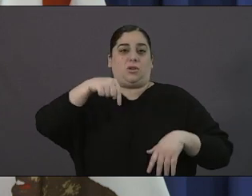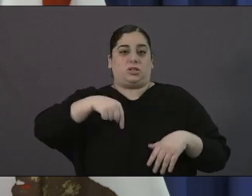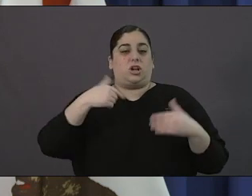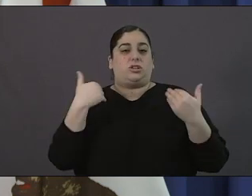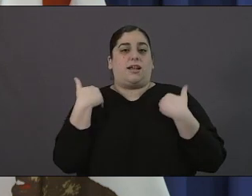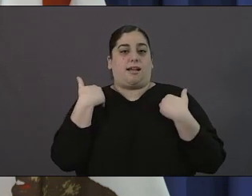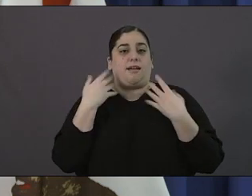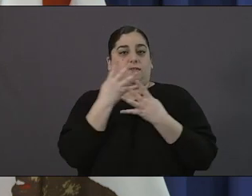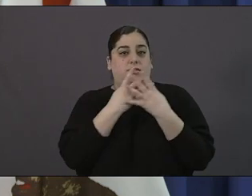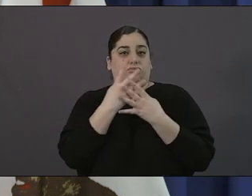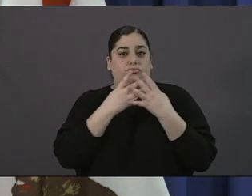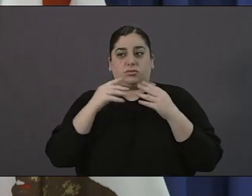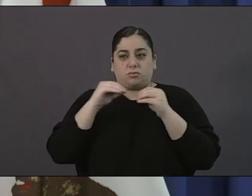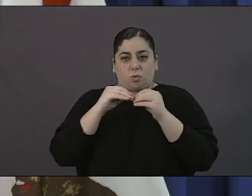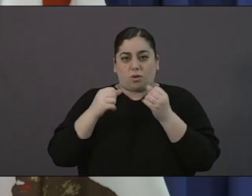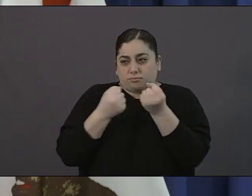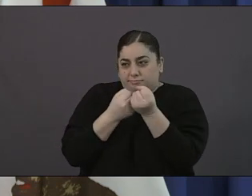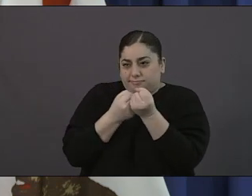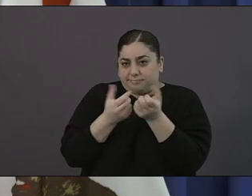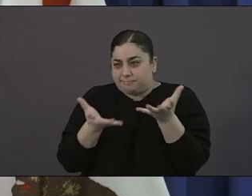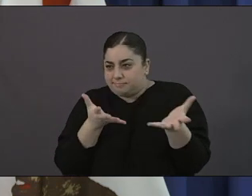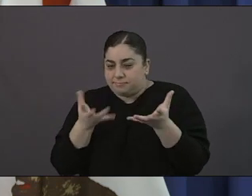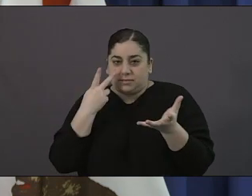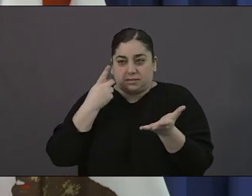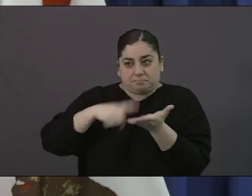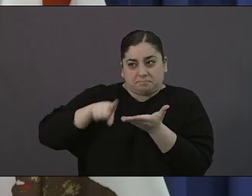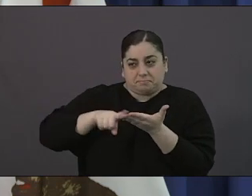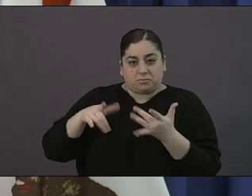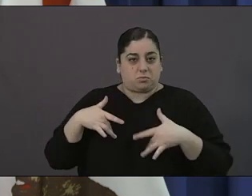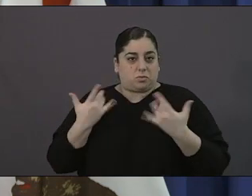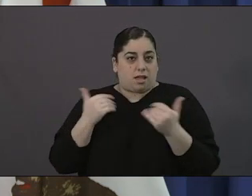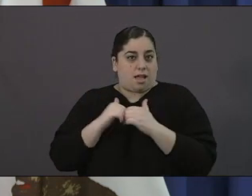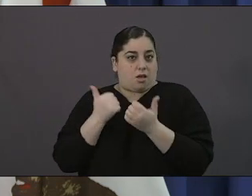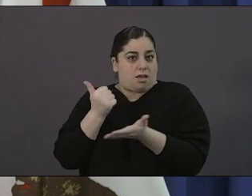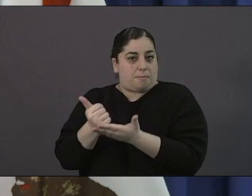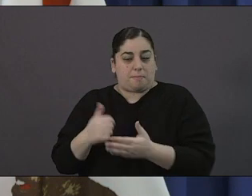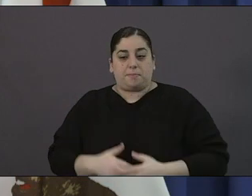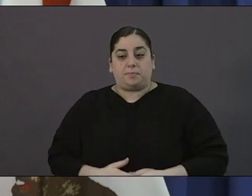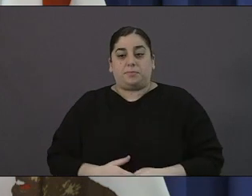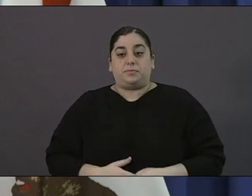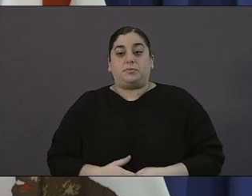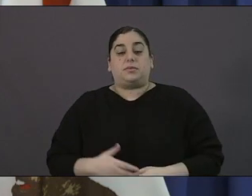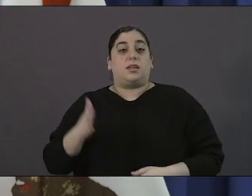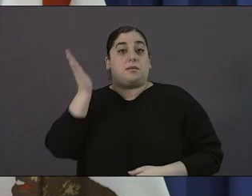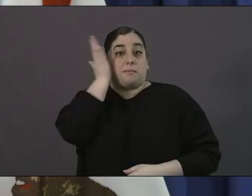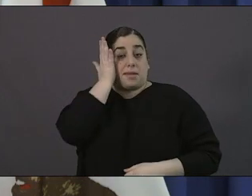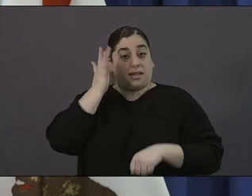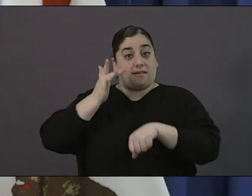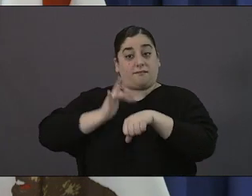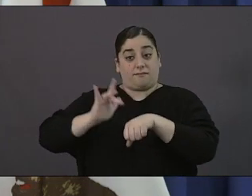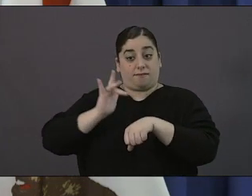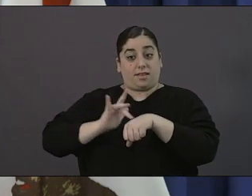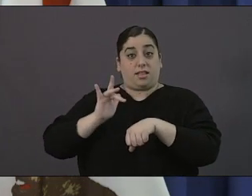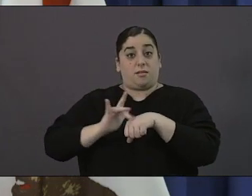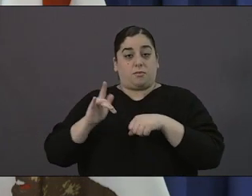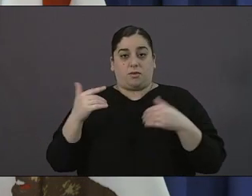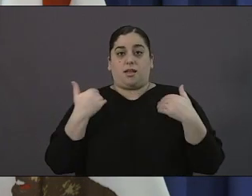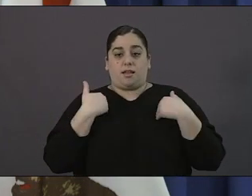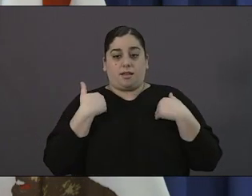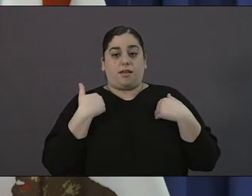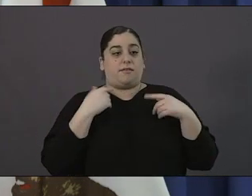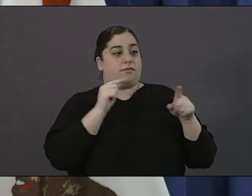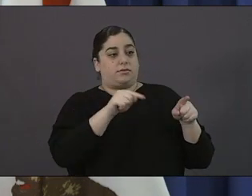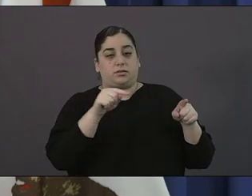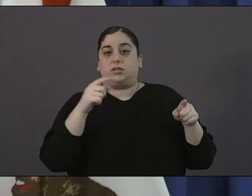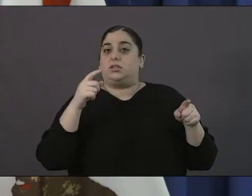that facility and also the beds here that we have in the convention center today alone we were able to bring 30 additional people off the streets and